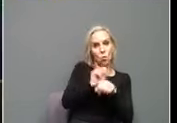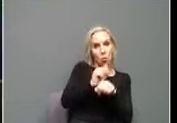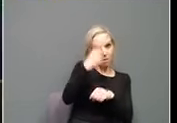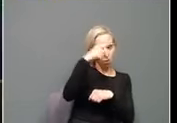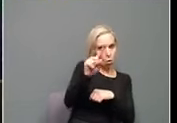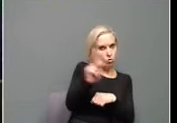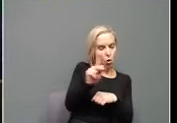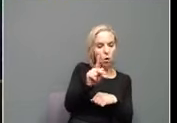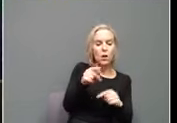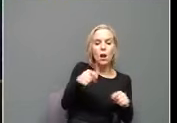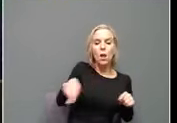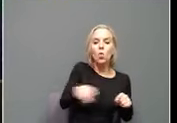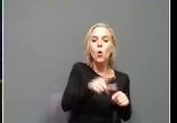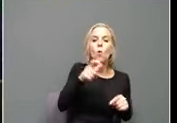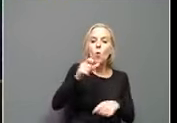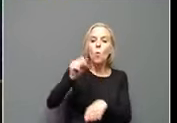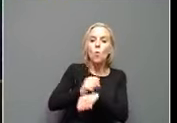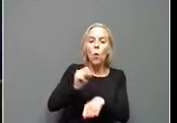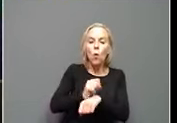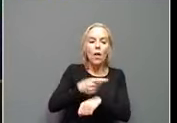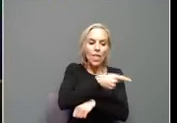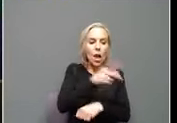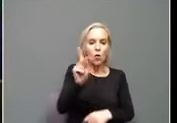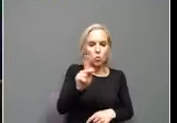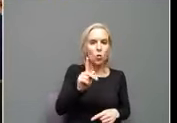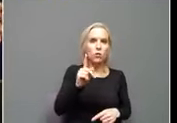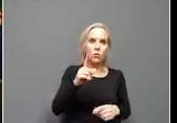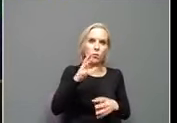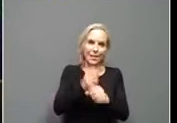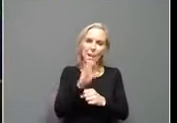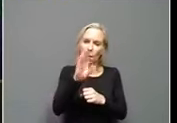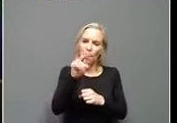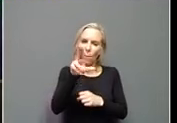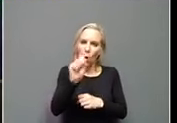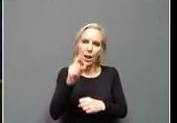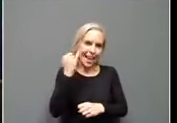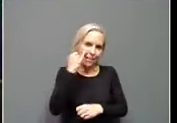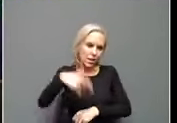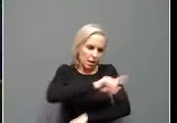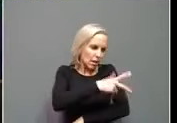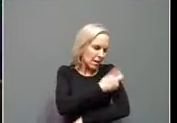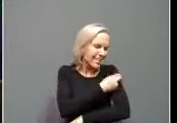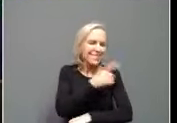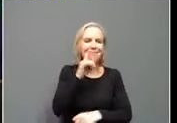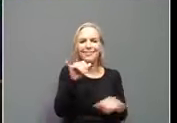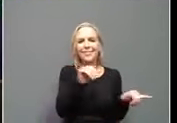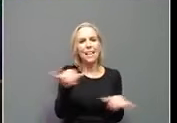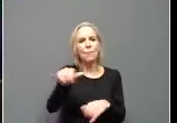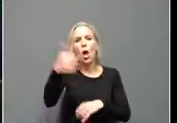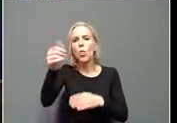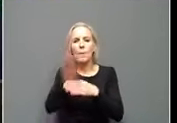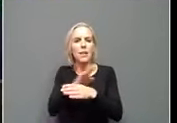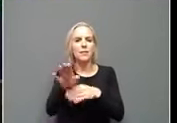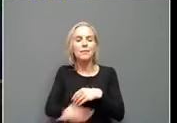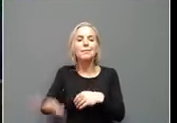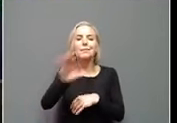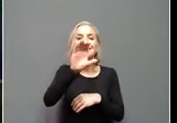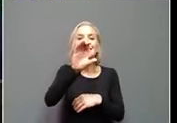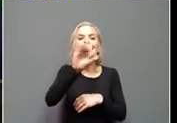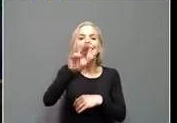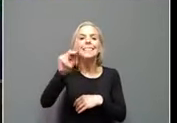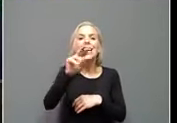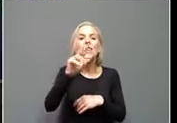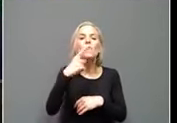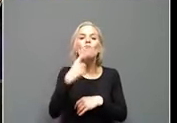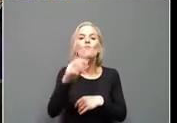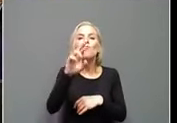to other opportunities being offered by all types of businesses across Kentucky. Um, Cincinnati Reds and Northern Kentucky have offered